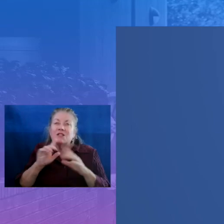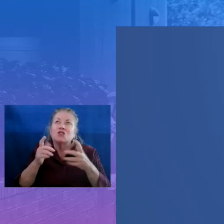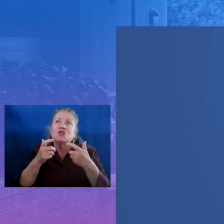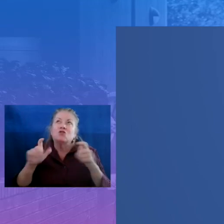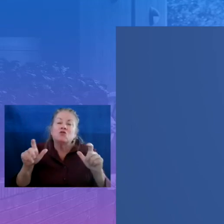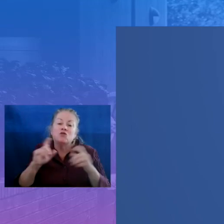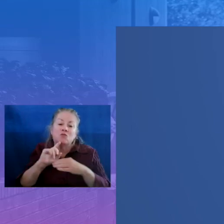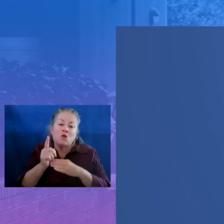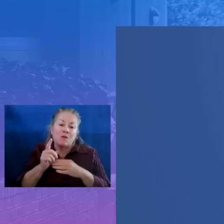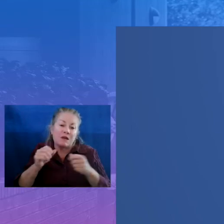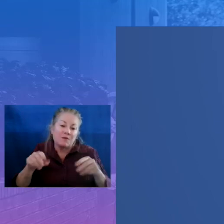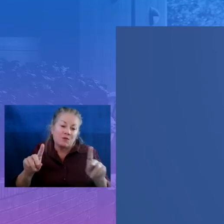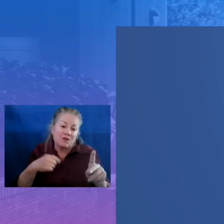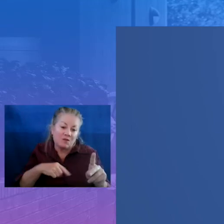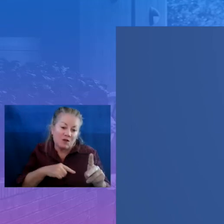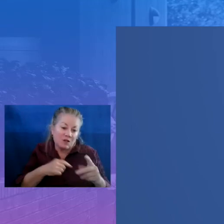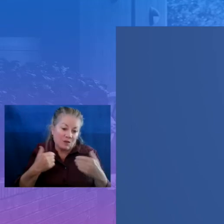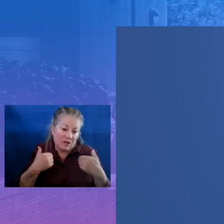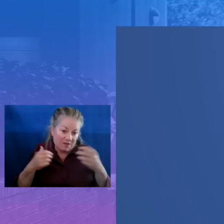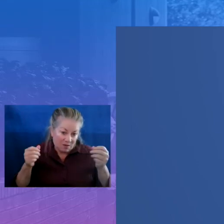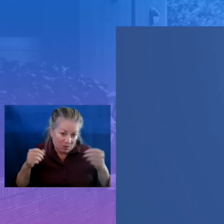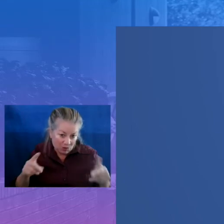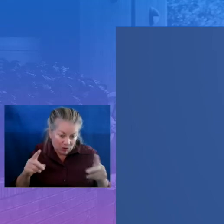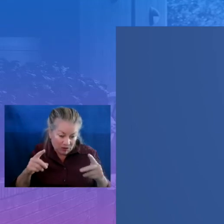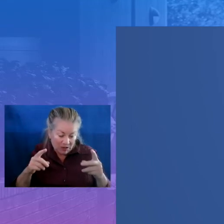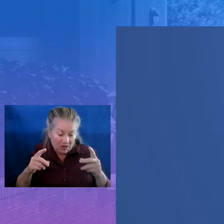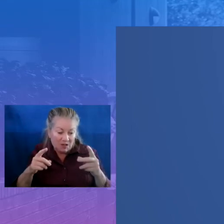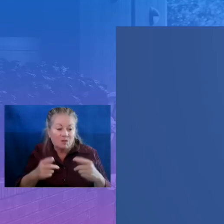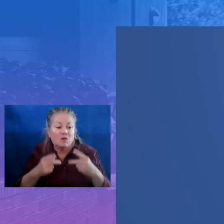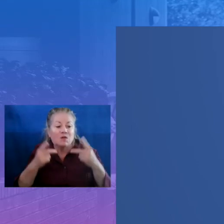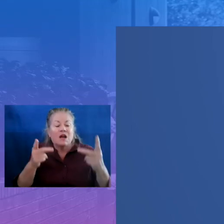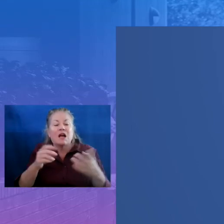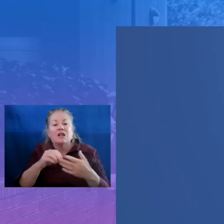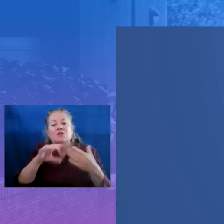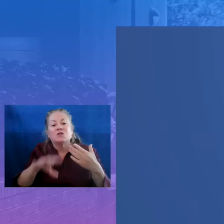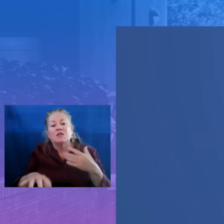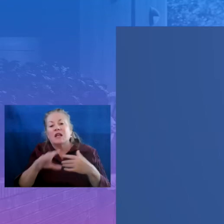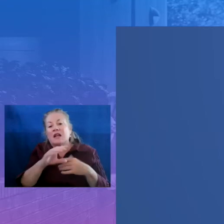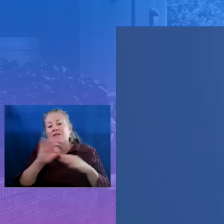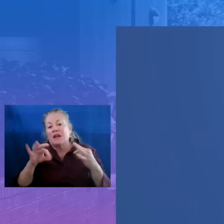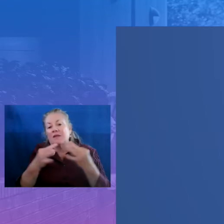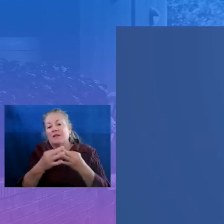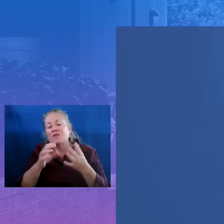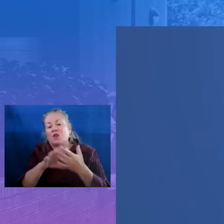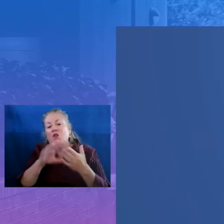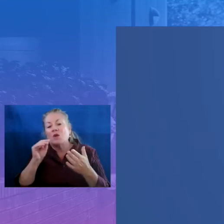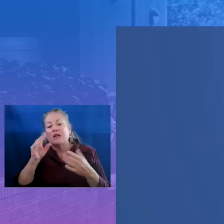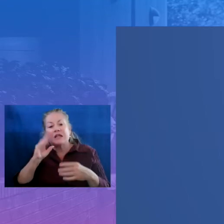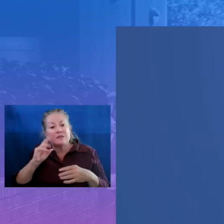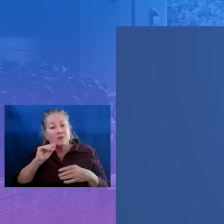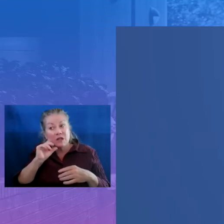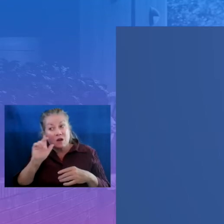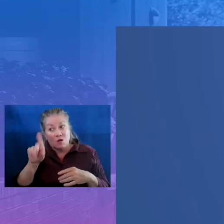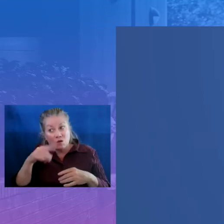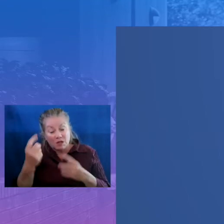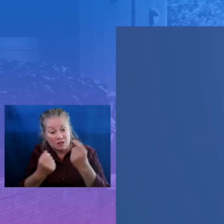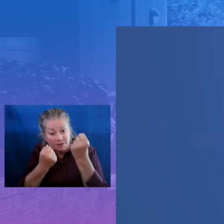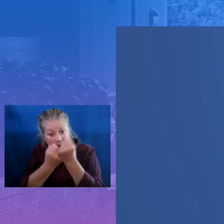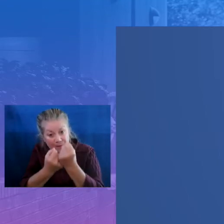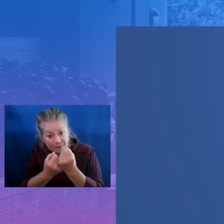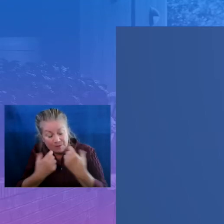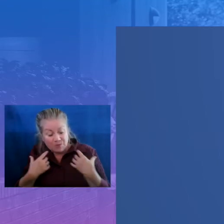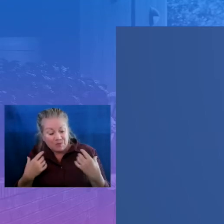to provide our students and their families with learning experiences that not only support with recovery from the pandemic but support